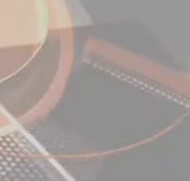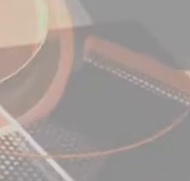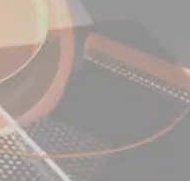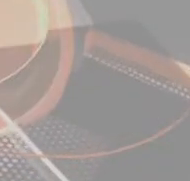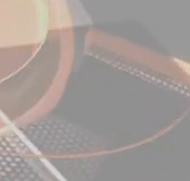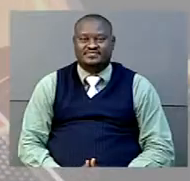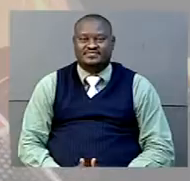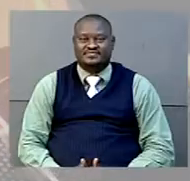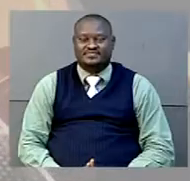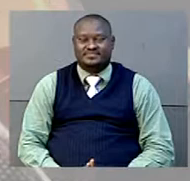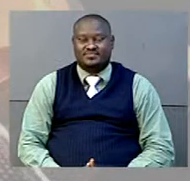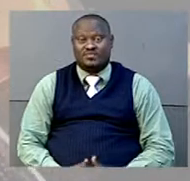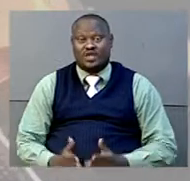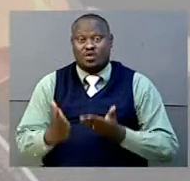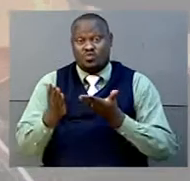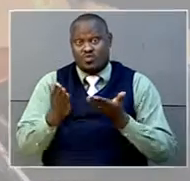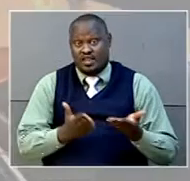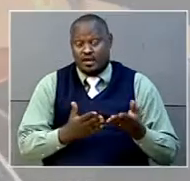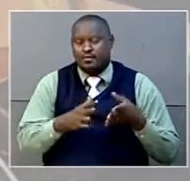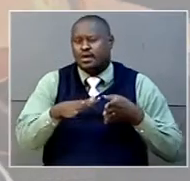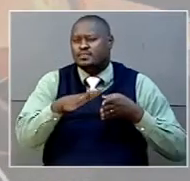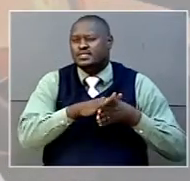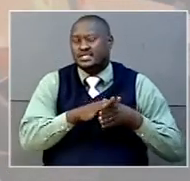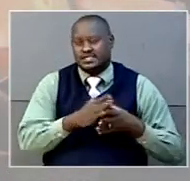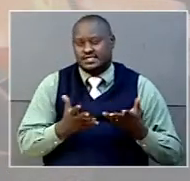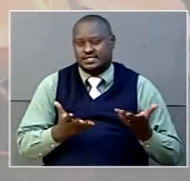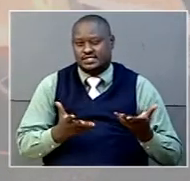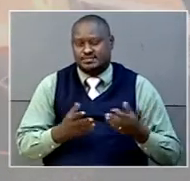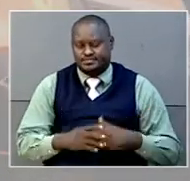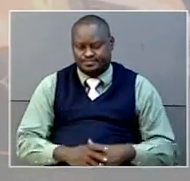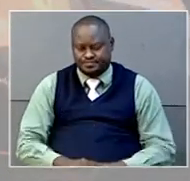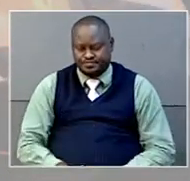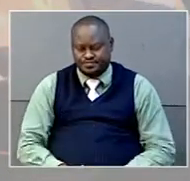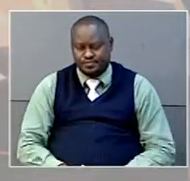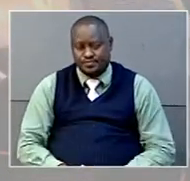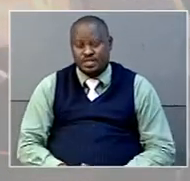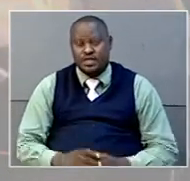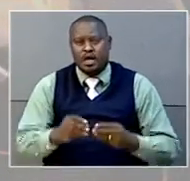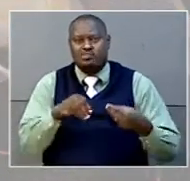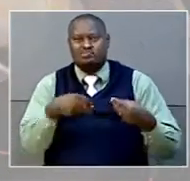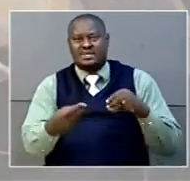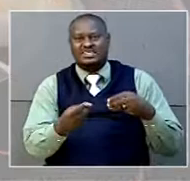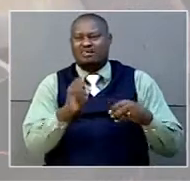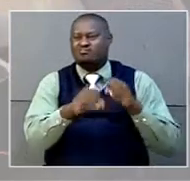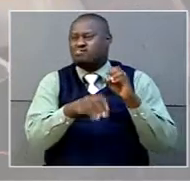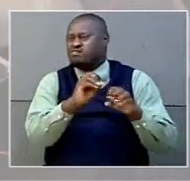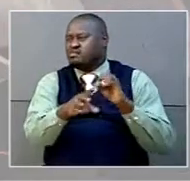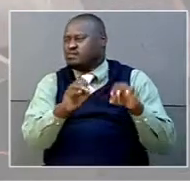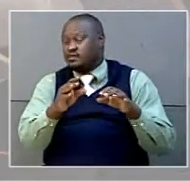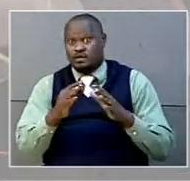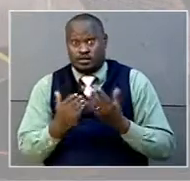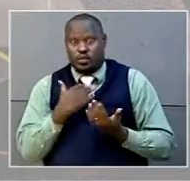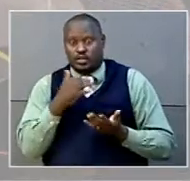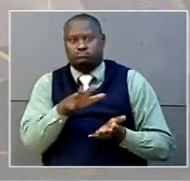Welcome back. Let's have a look at business news now. And in a bid to rid the country of plastic waste, the plastic recycling